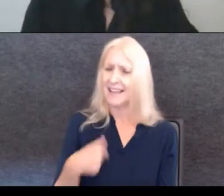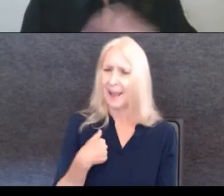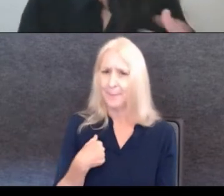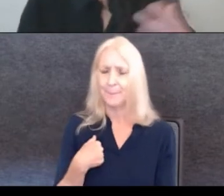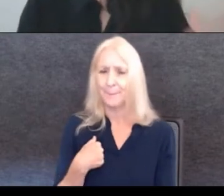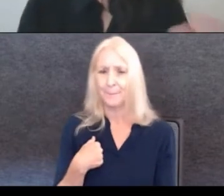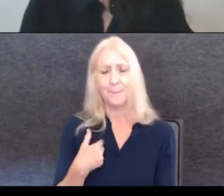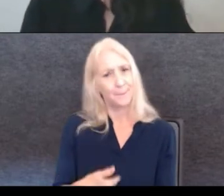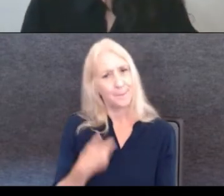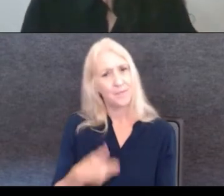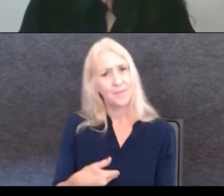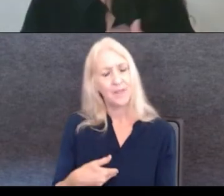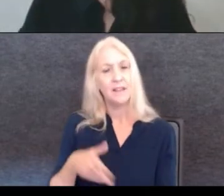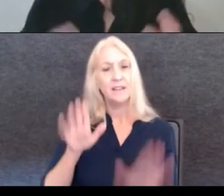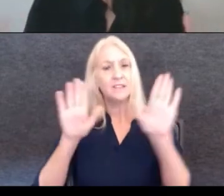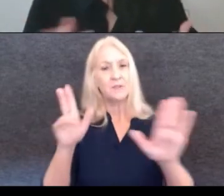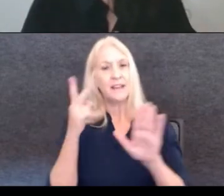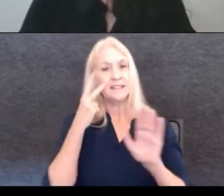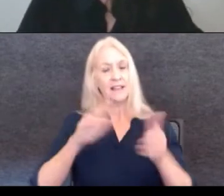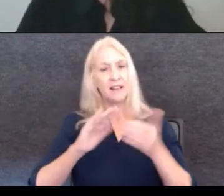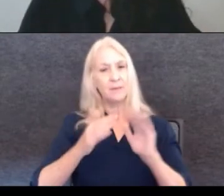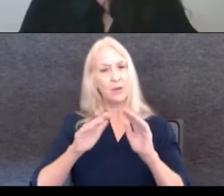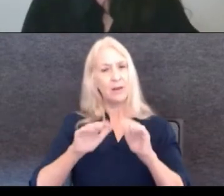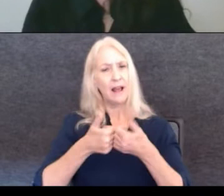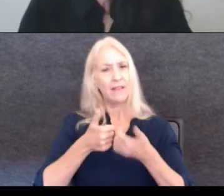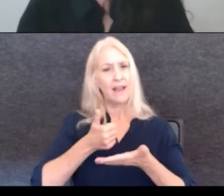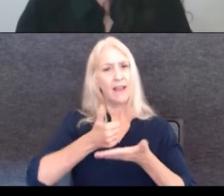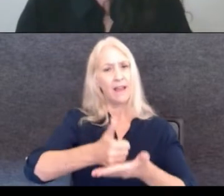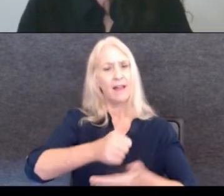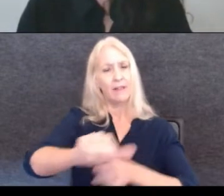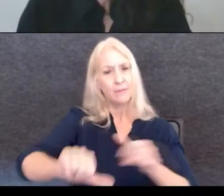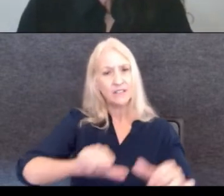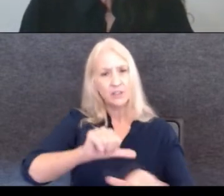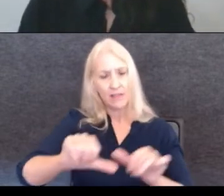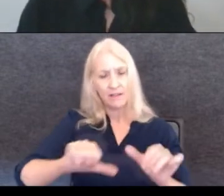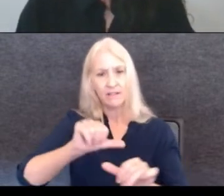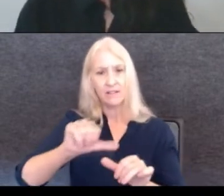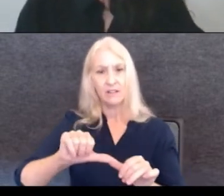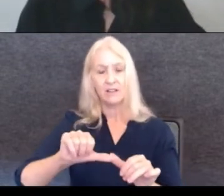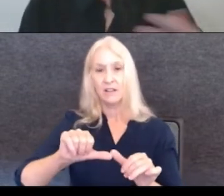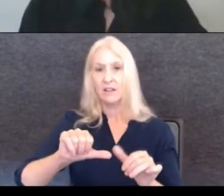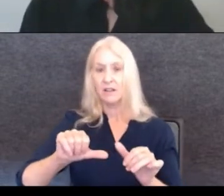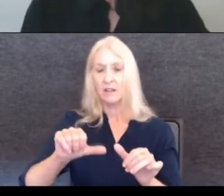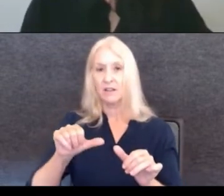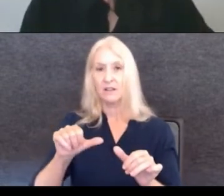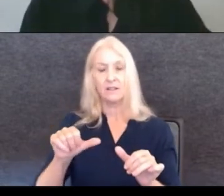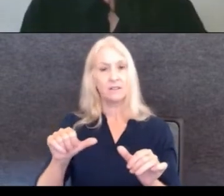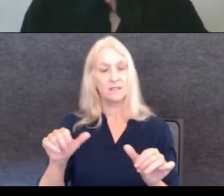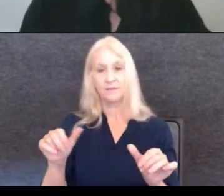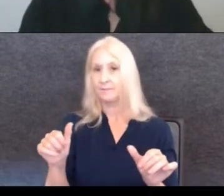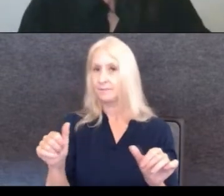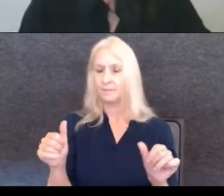see how the community help each other, the people help each other, and everything